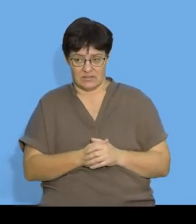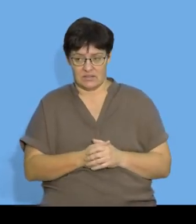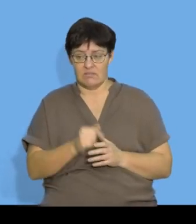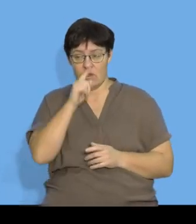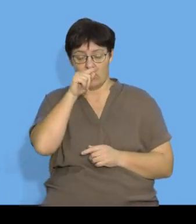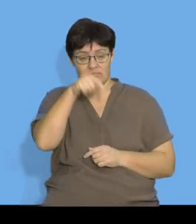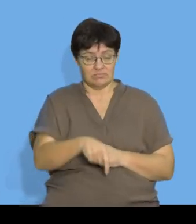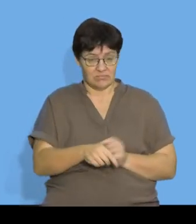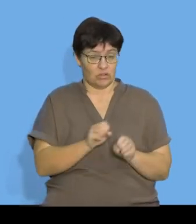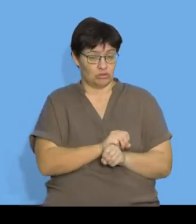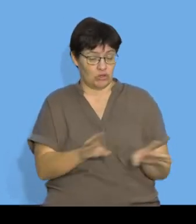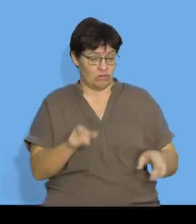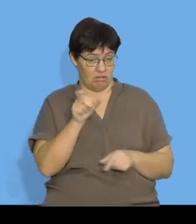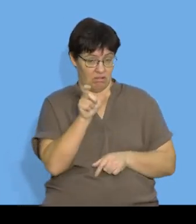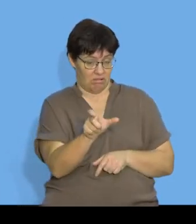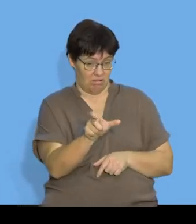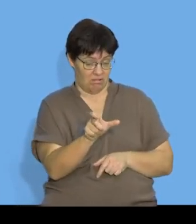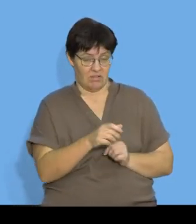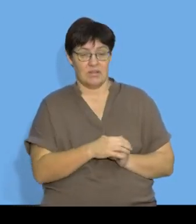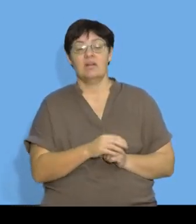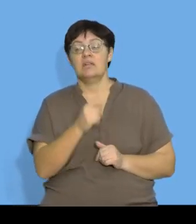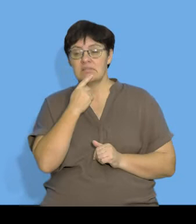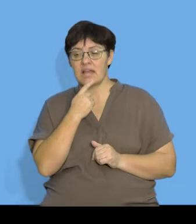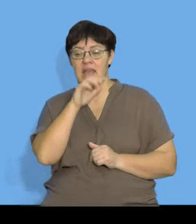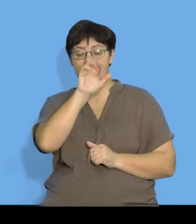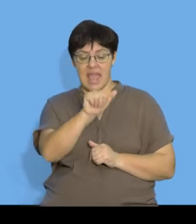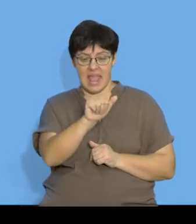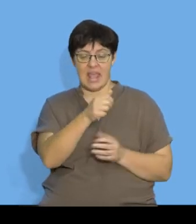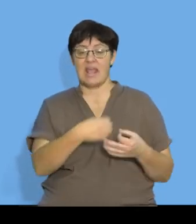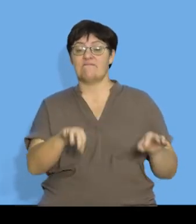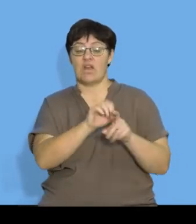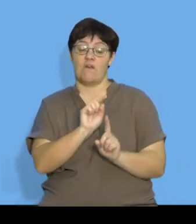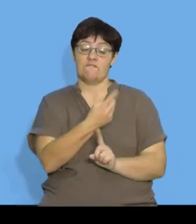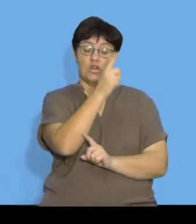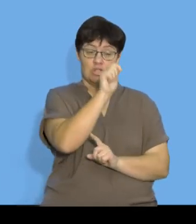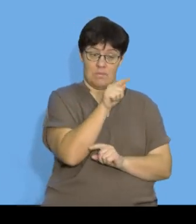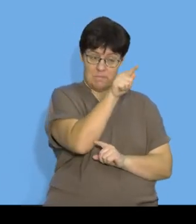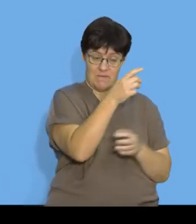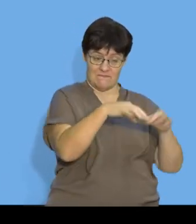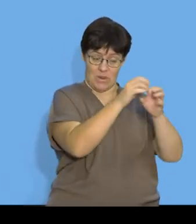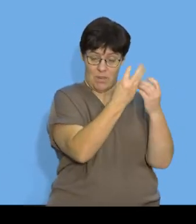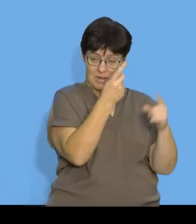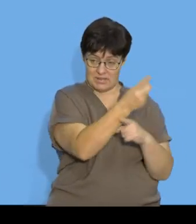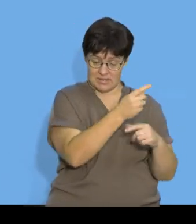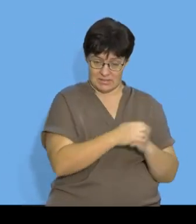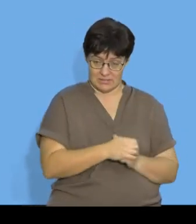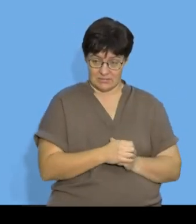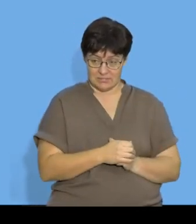if I'm looking down at the general term we discuss that A is the value of the first term